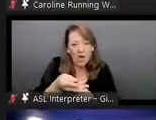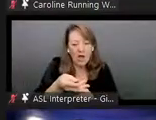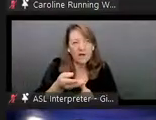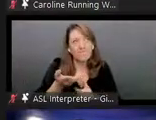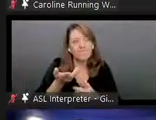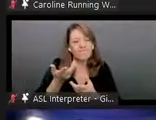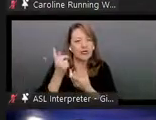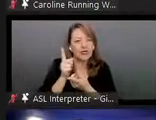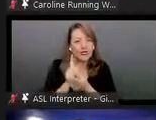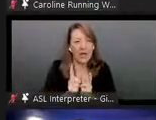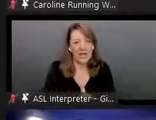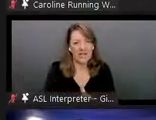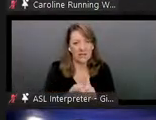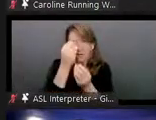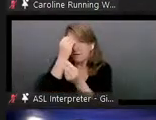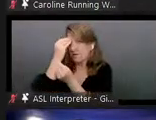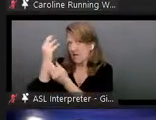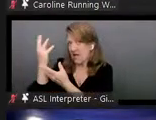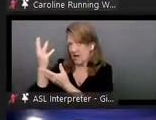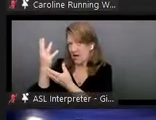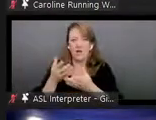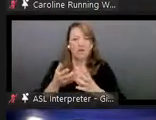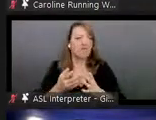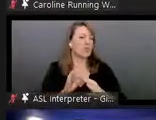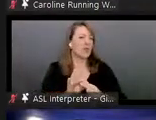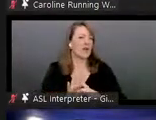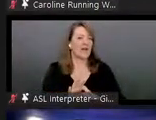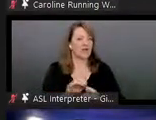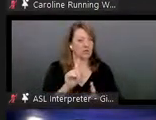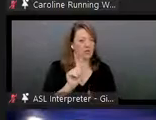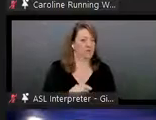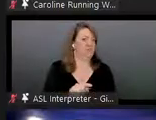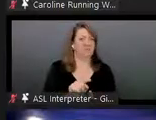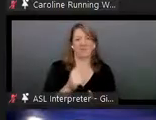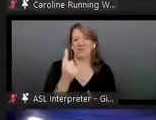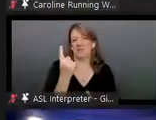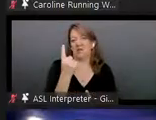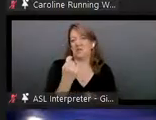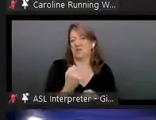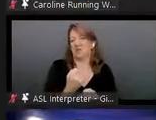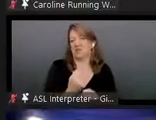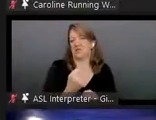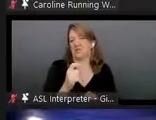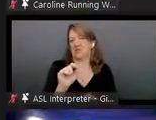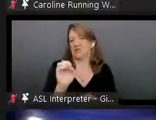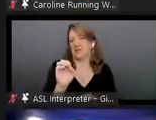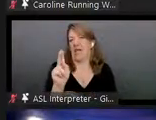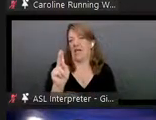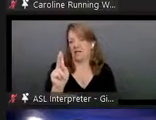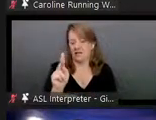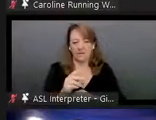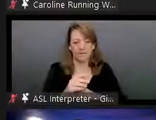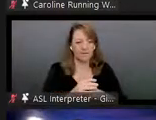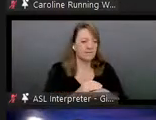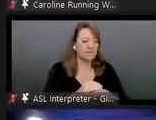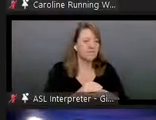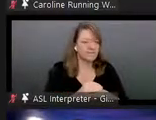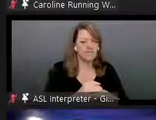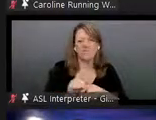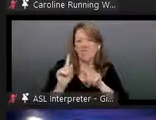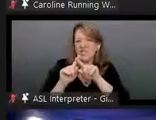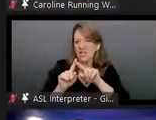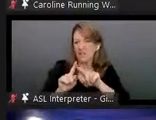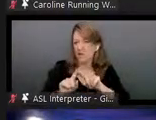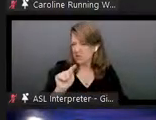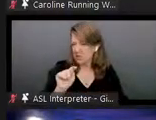their data that are relevant to performing a specific task. So, um, a little bit about some of these tasks here